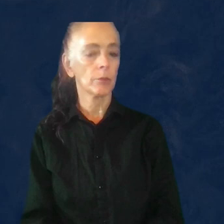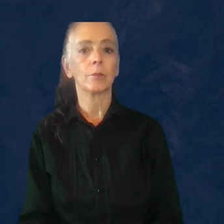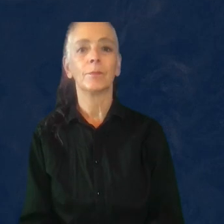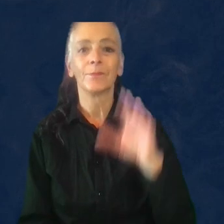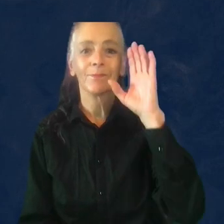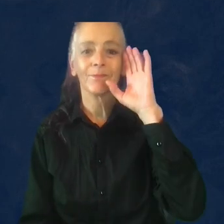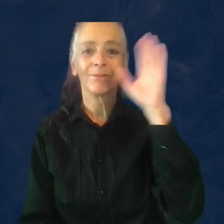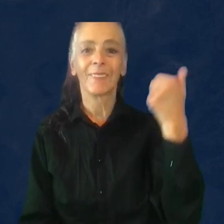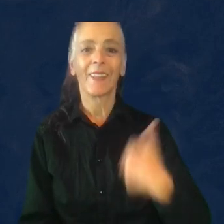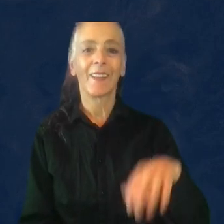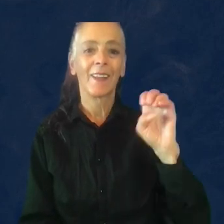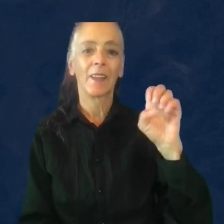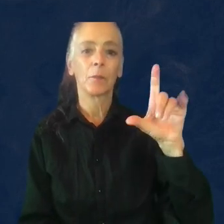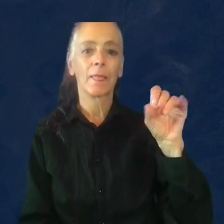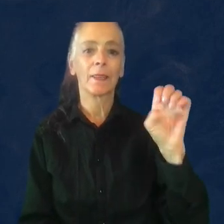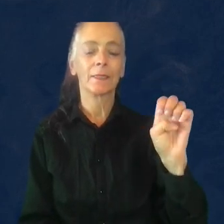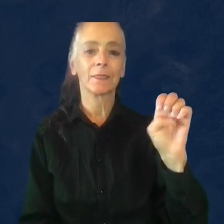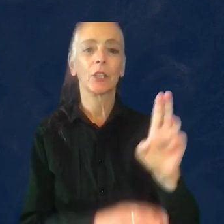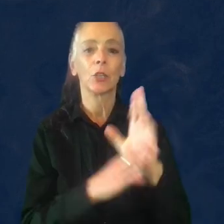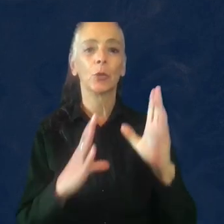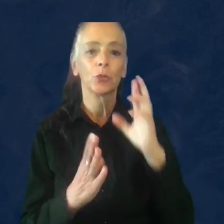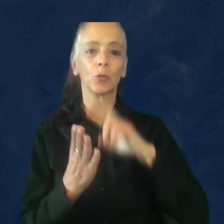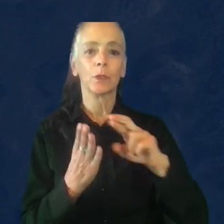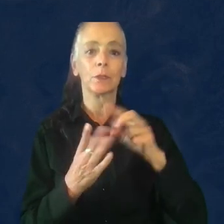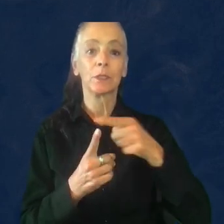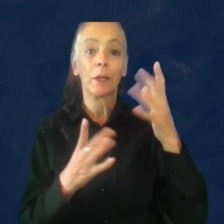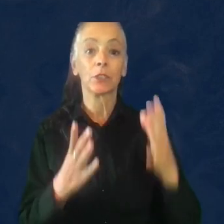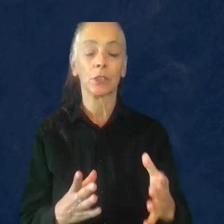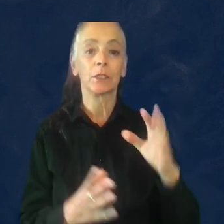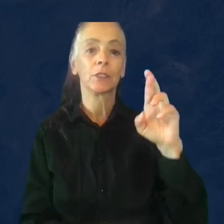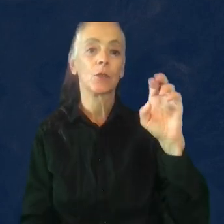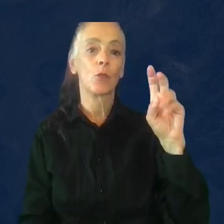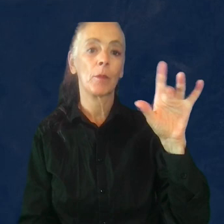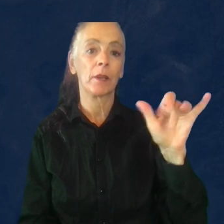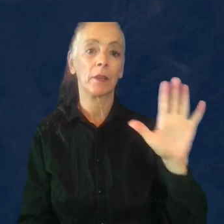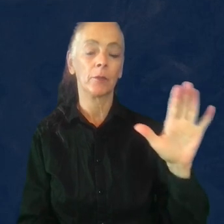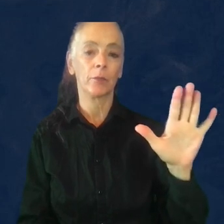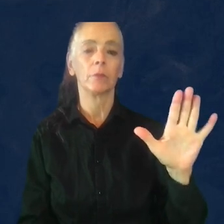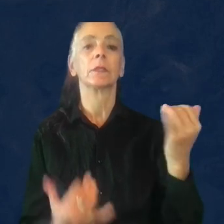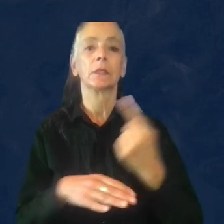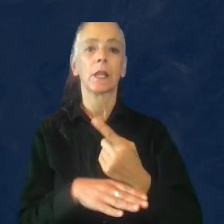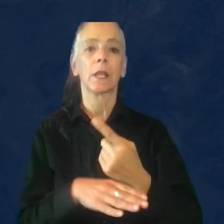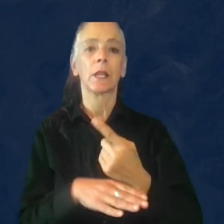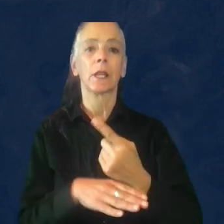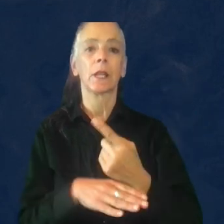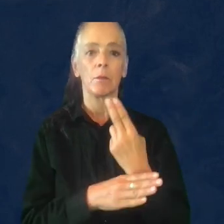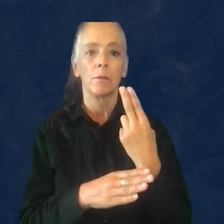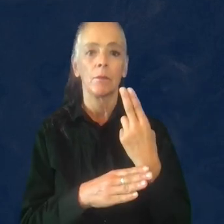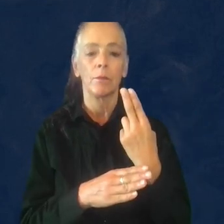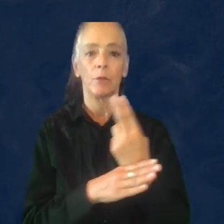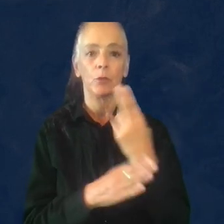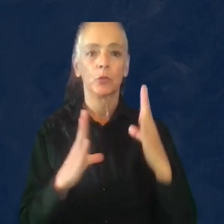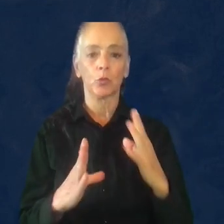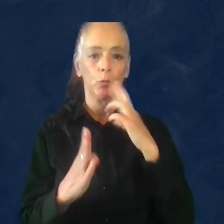Hi, I'm Elise, I'm the User Research Specialist at Remedy, and today I'll be talking about building a user research process. This is something that will look completely